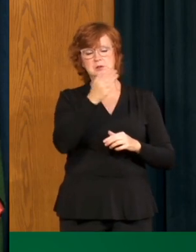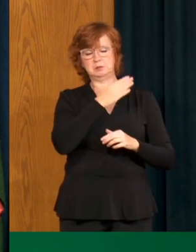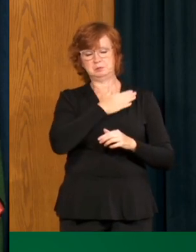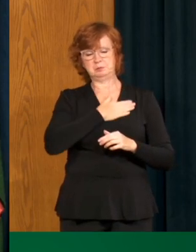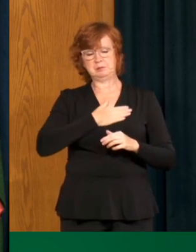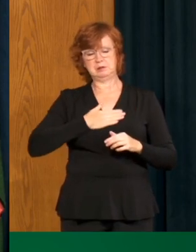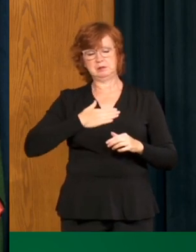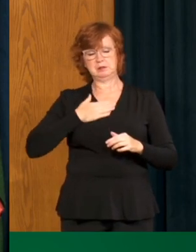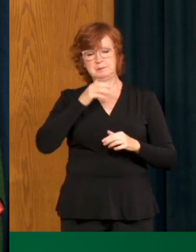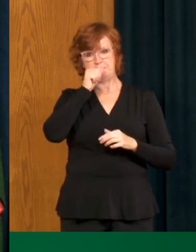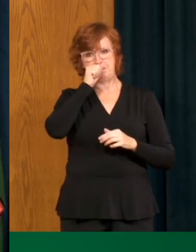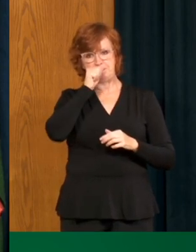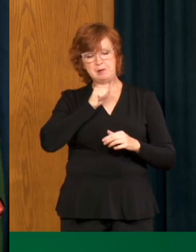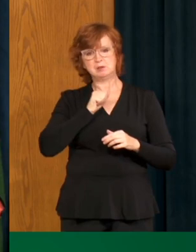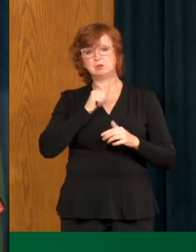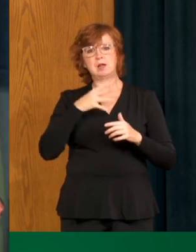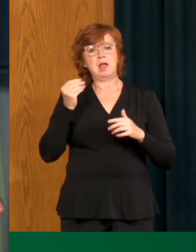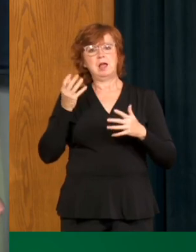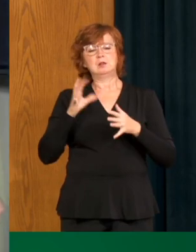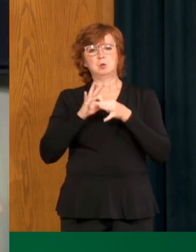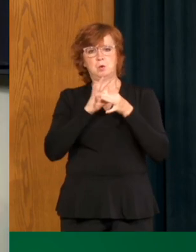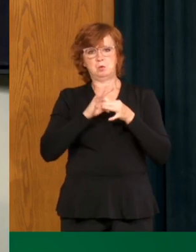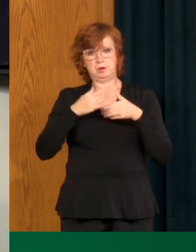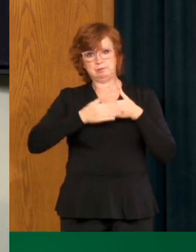Dr. Shahab, you have a couple of opening comments?